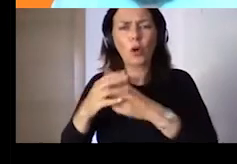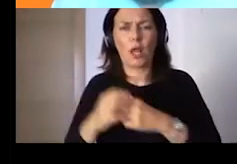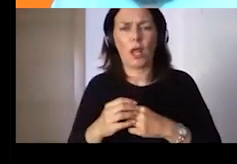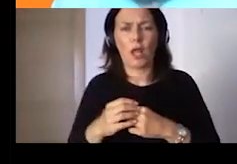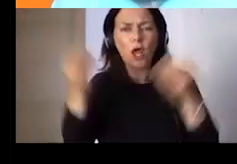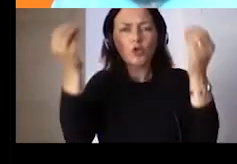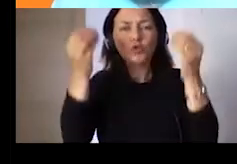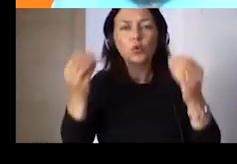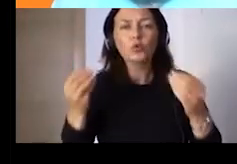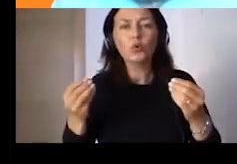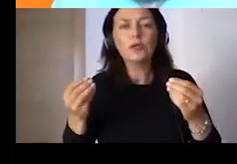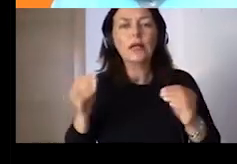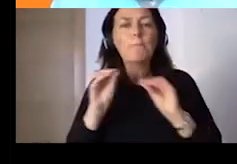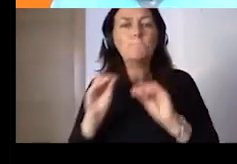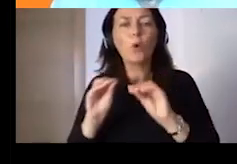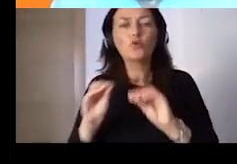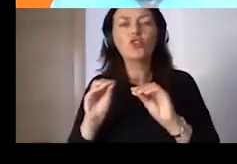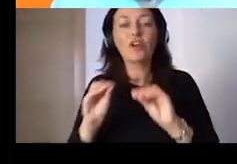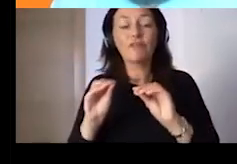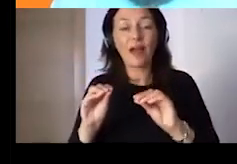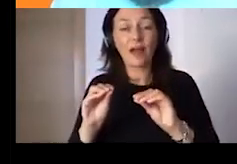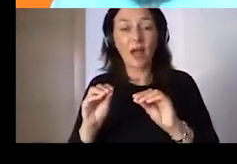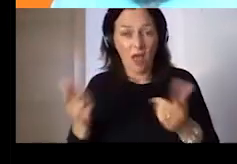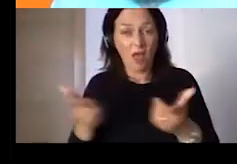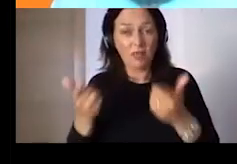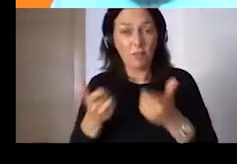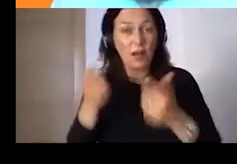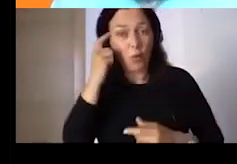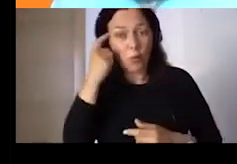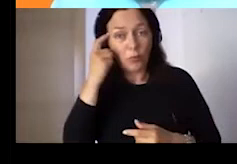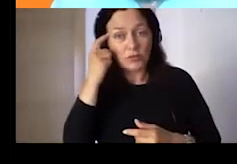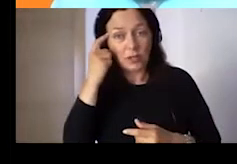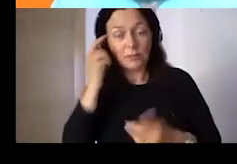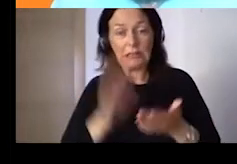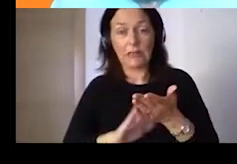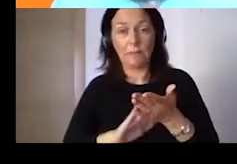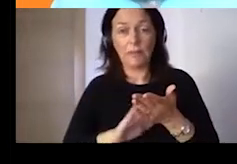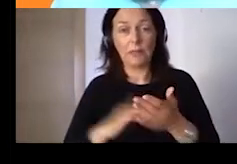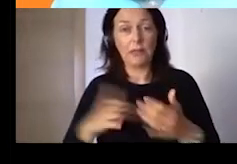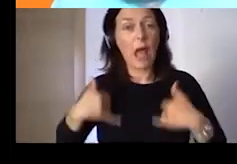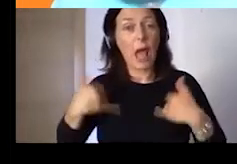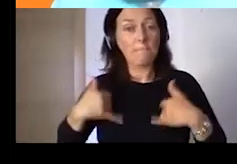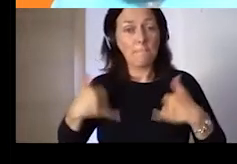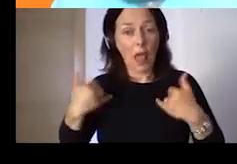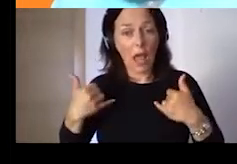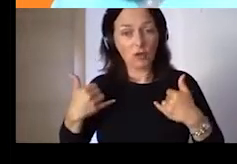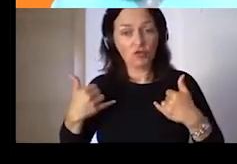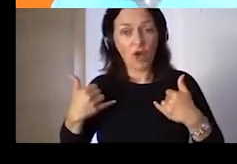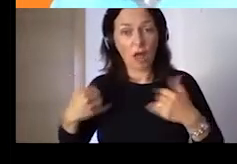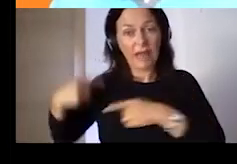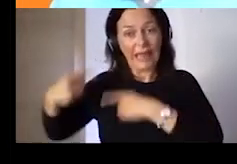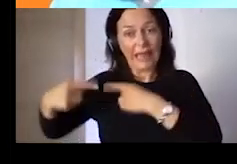make sure that, for example, younger and older generation are aware about cybersecurity